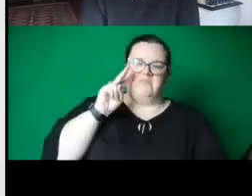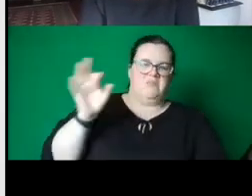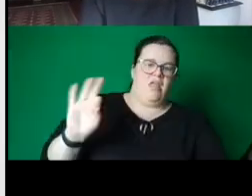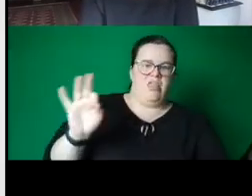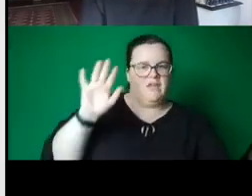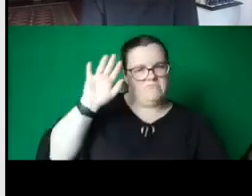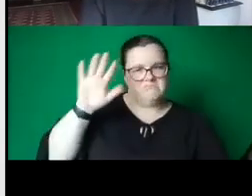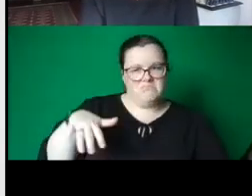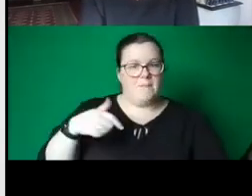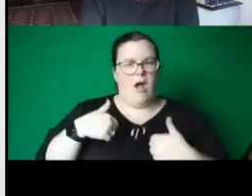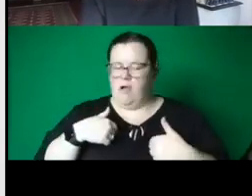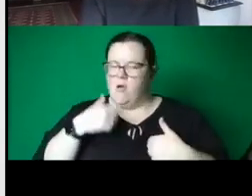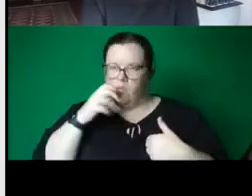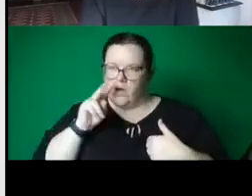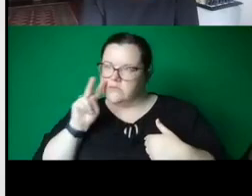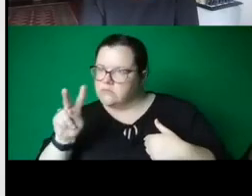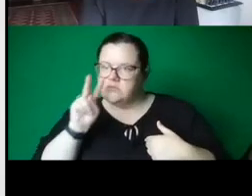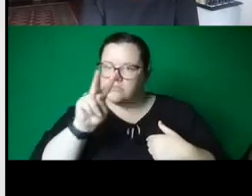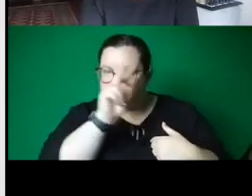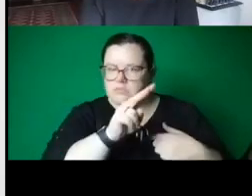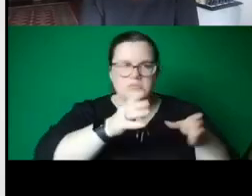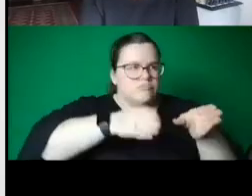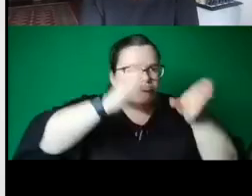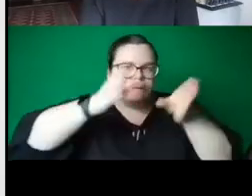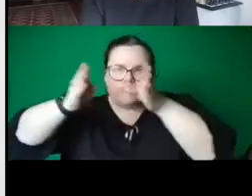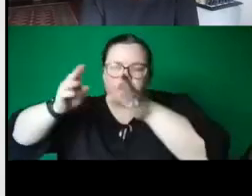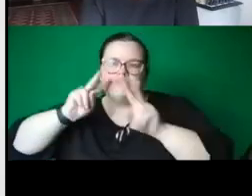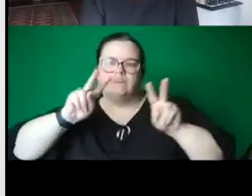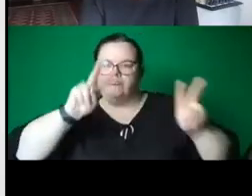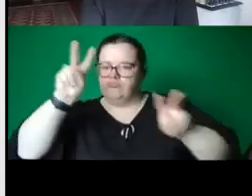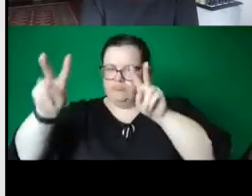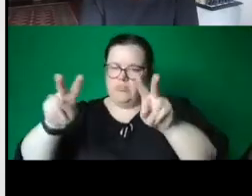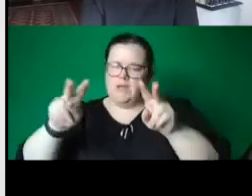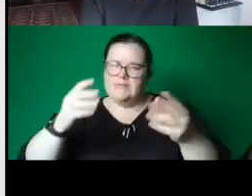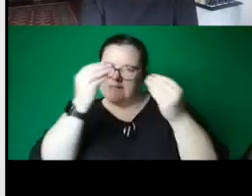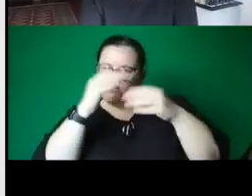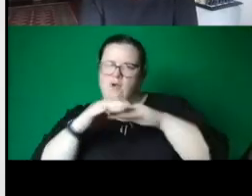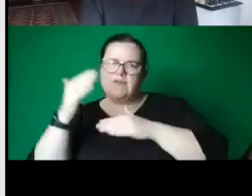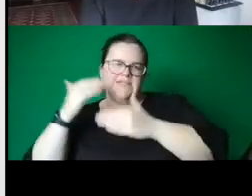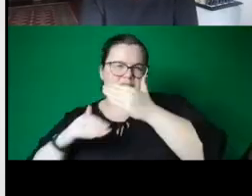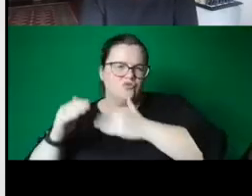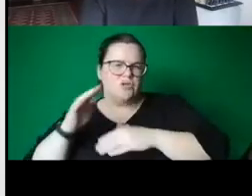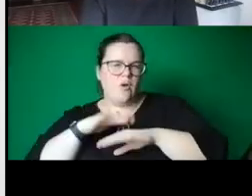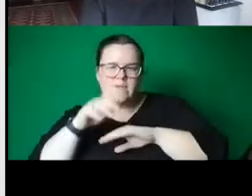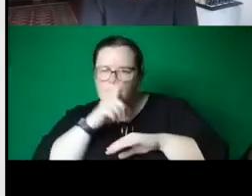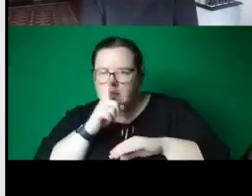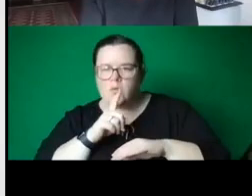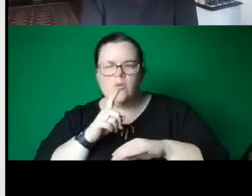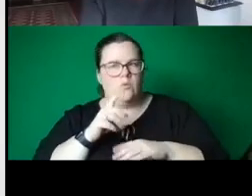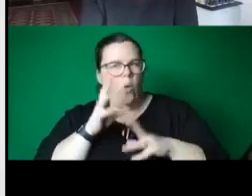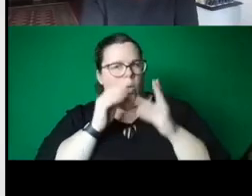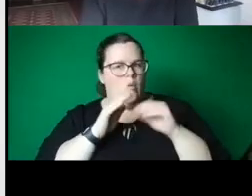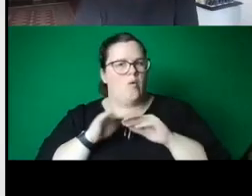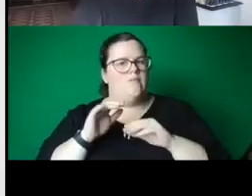me a lot about the place. And with these works on wheels, the flat silhouette structures are foldable and movable. I wanted to activate the